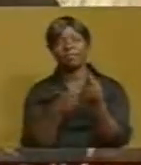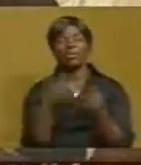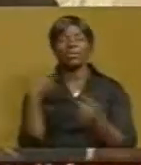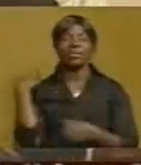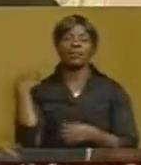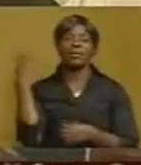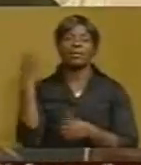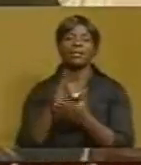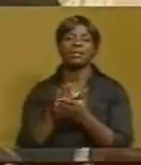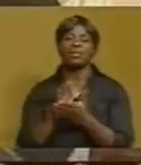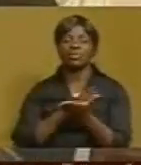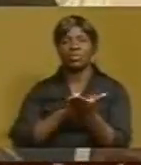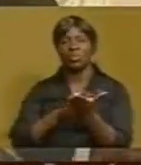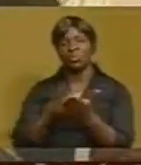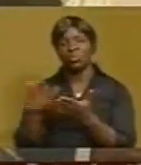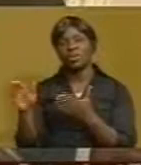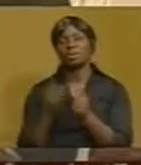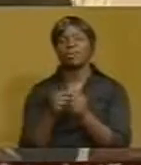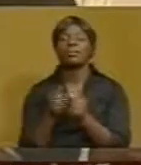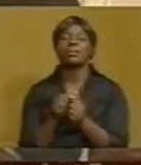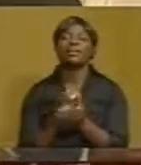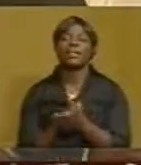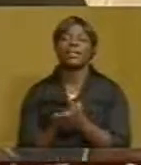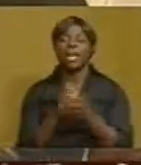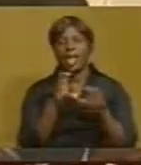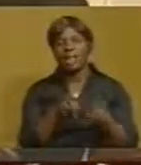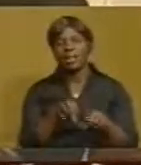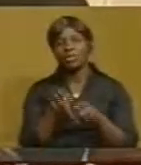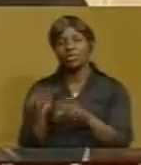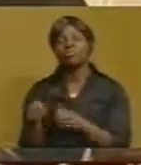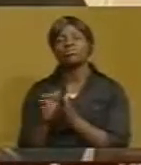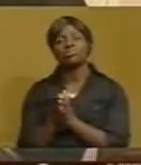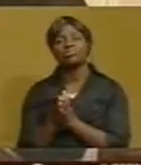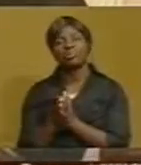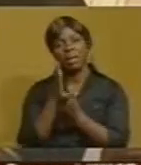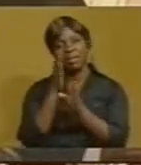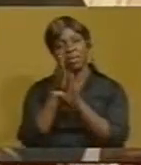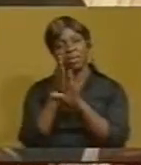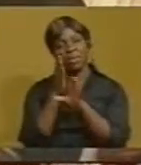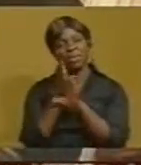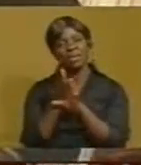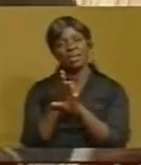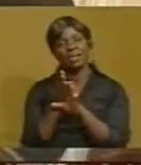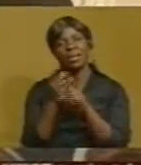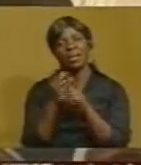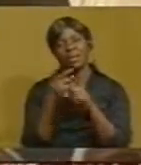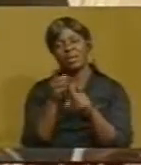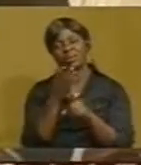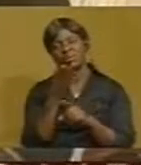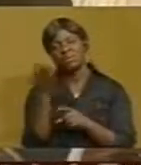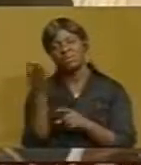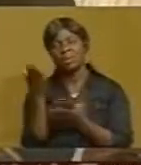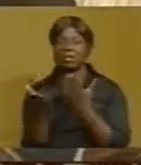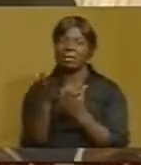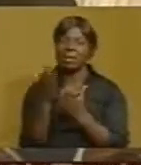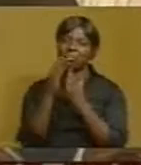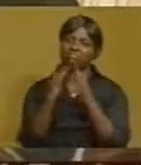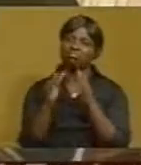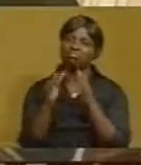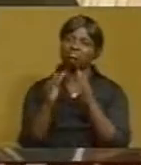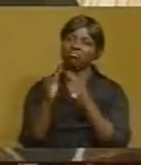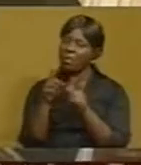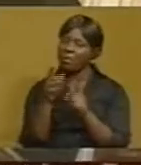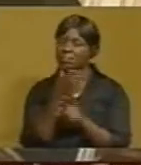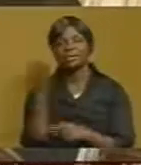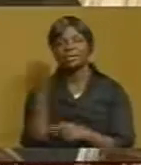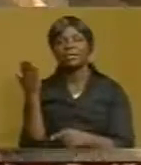such as procurement of books, tools, building college infrastructure, teachers' houses, and many more.